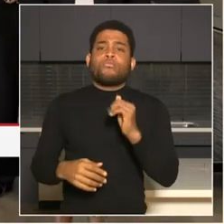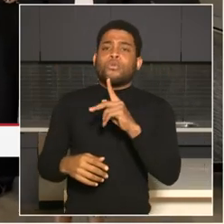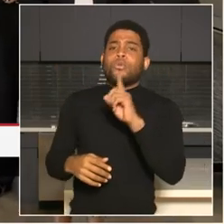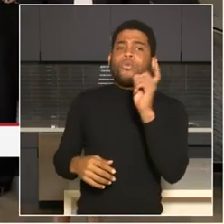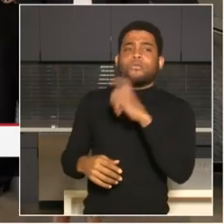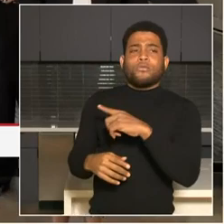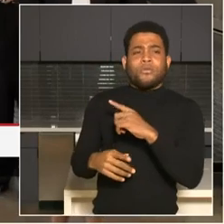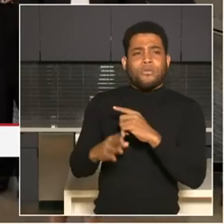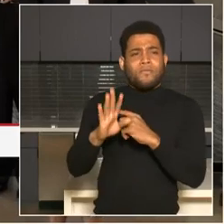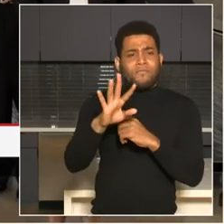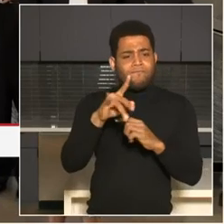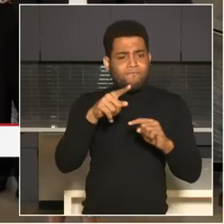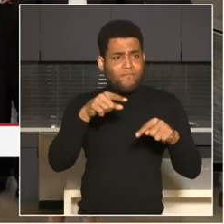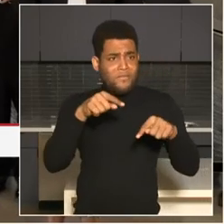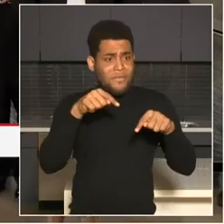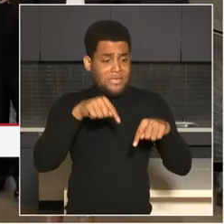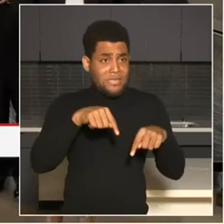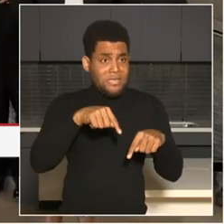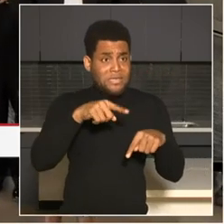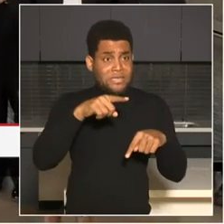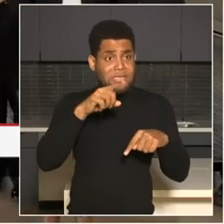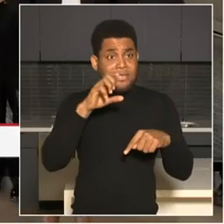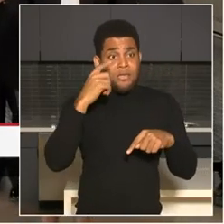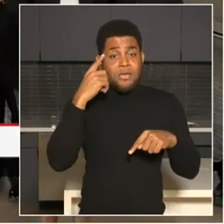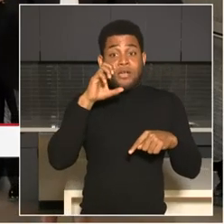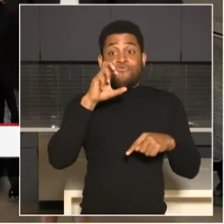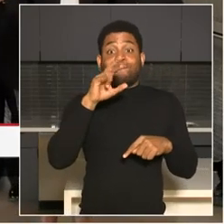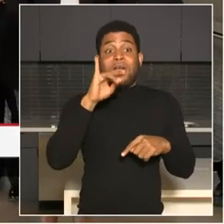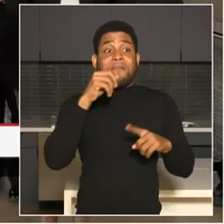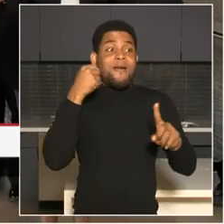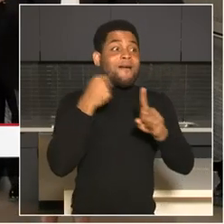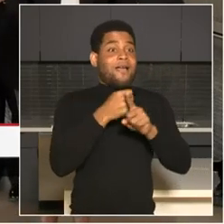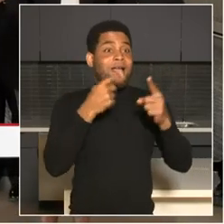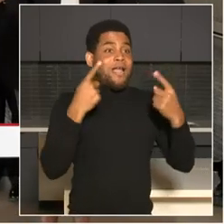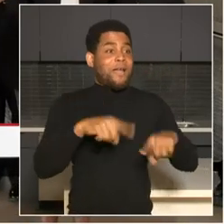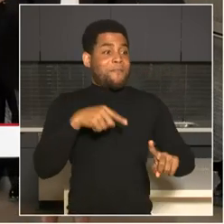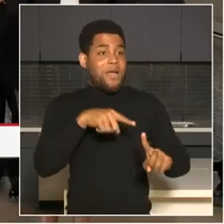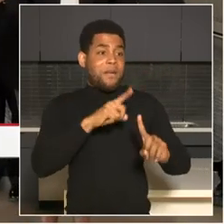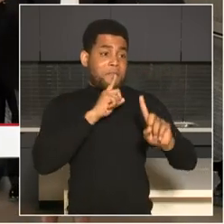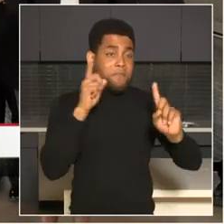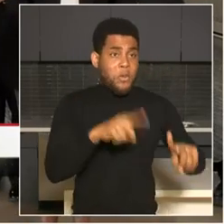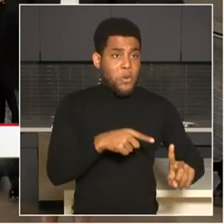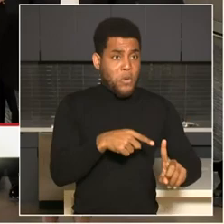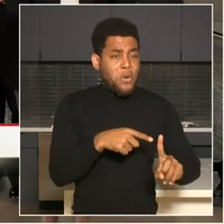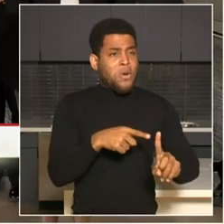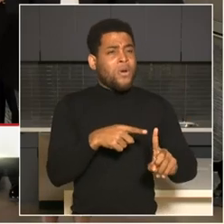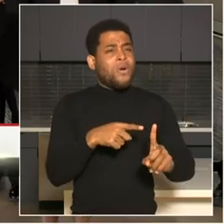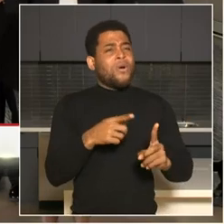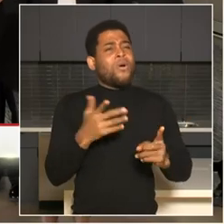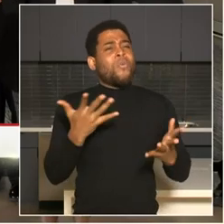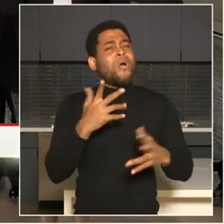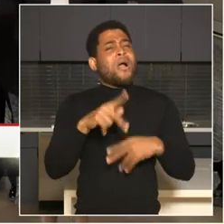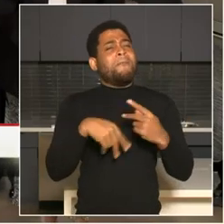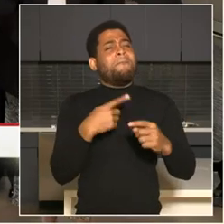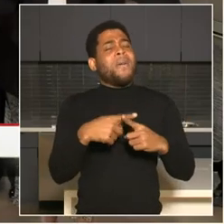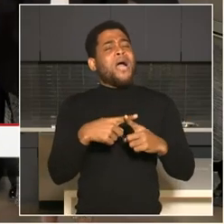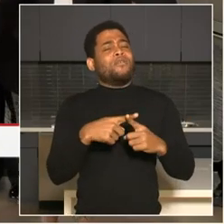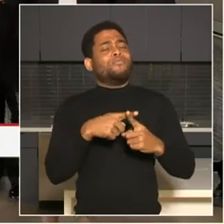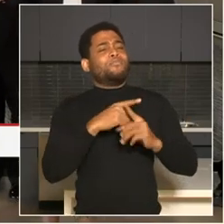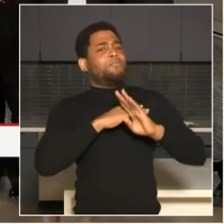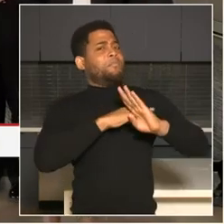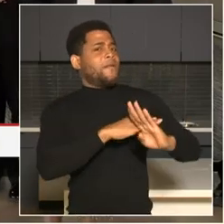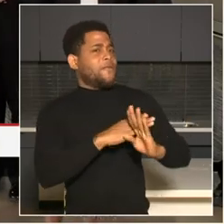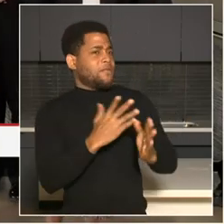about prevention efforts? Does this pull away from your ability to prevent, uh, crime? Not at all. Um, and